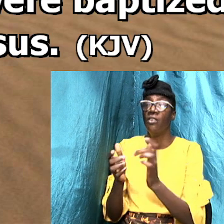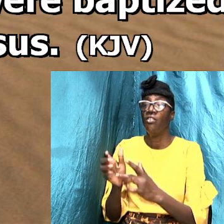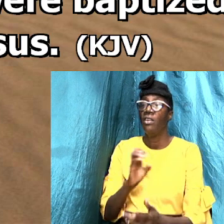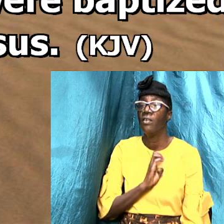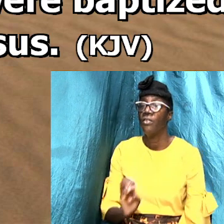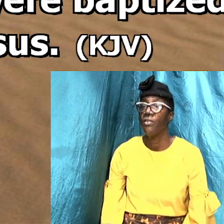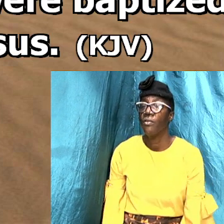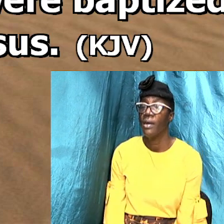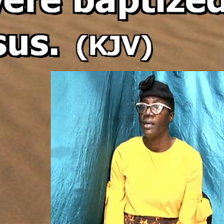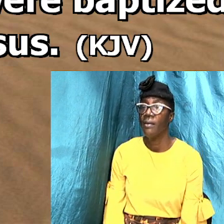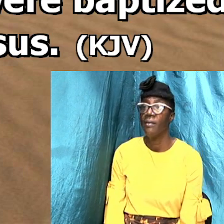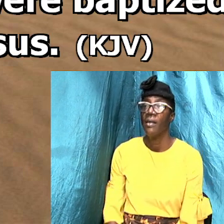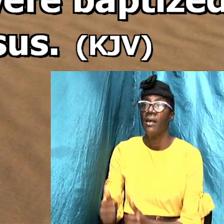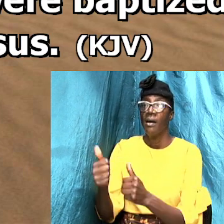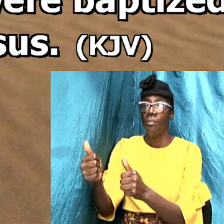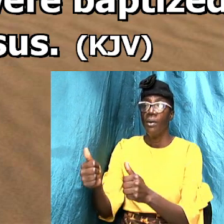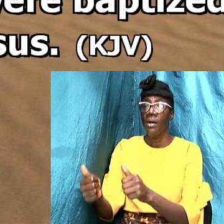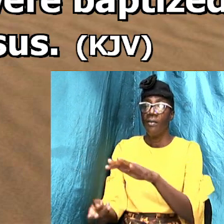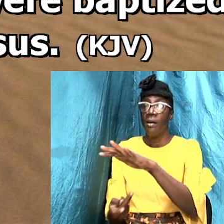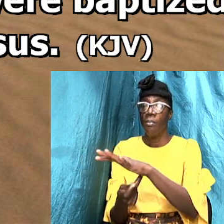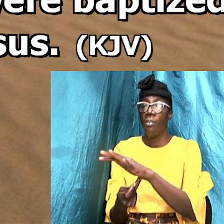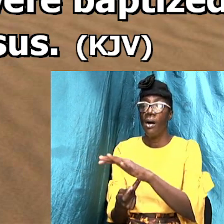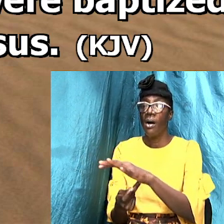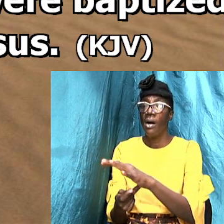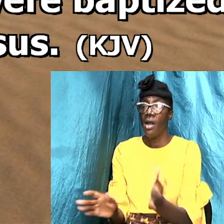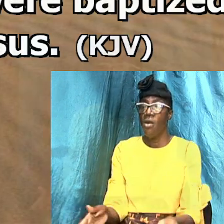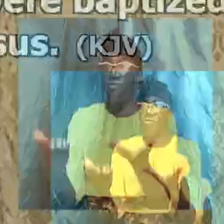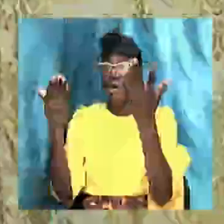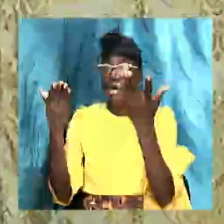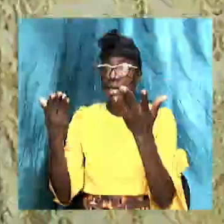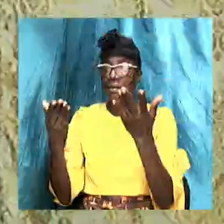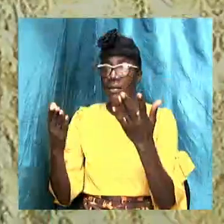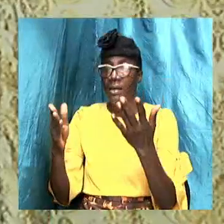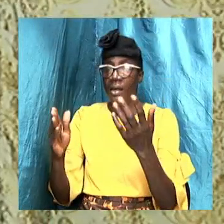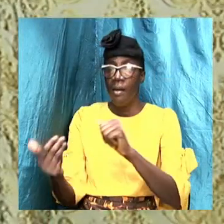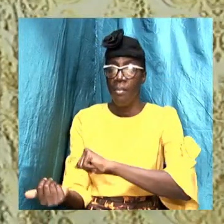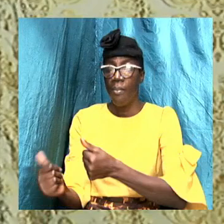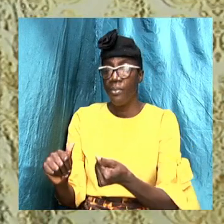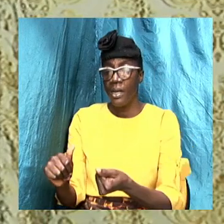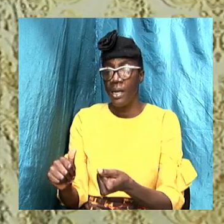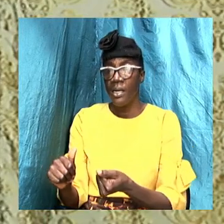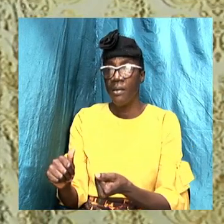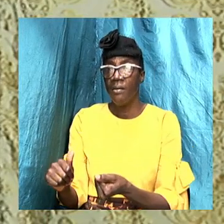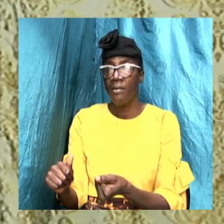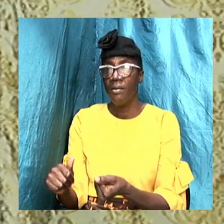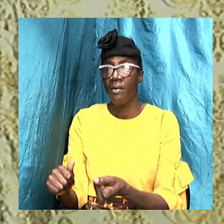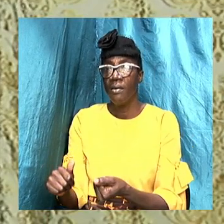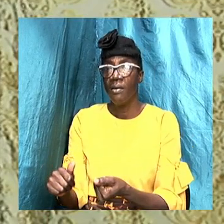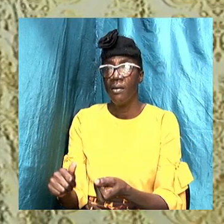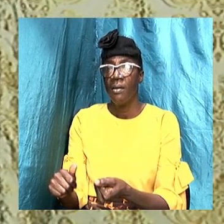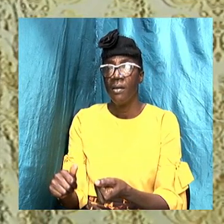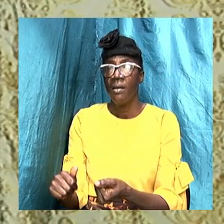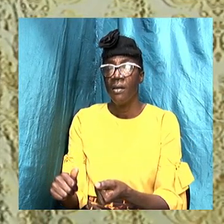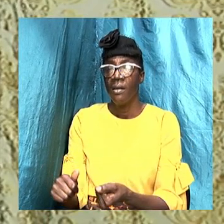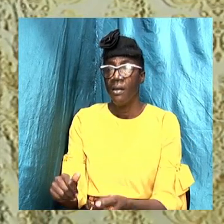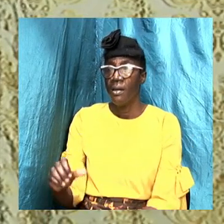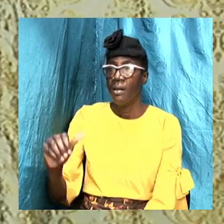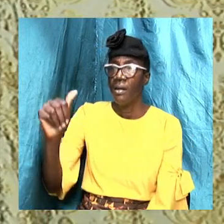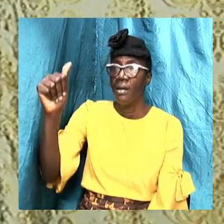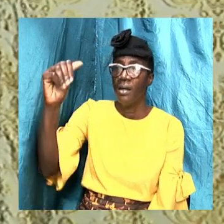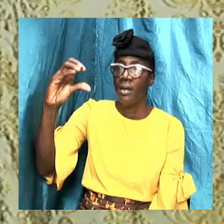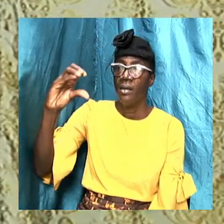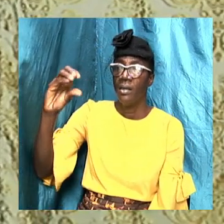Christ the apostle Paul arised and he baptized and washed in the book of Acts 22 verse